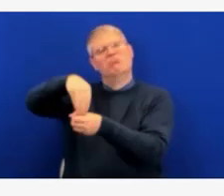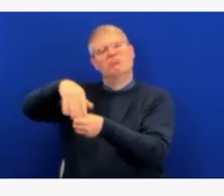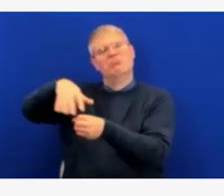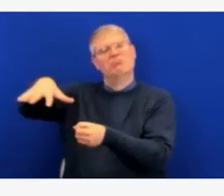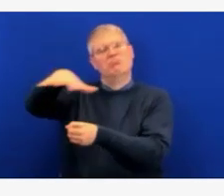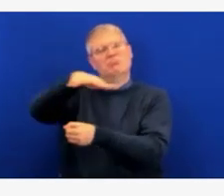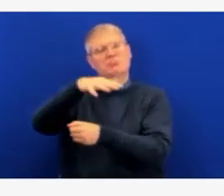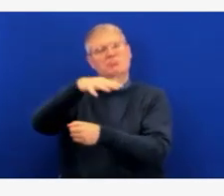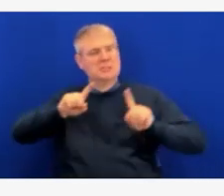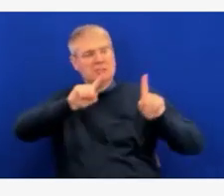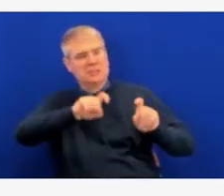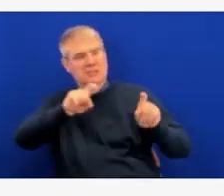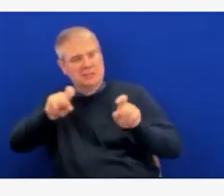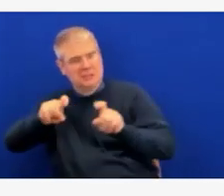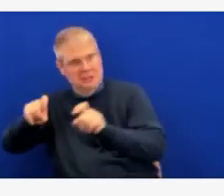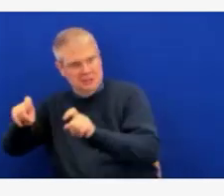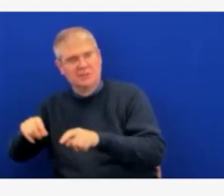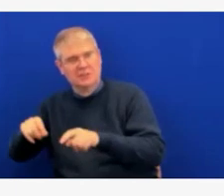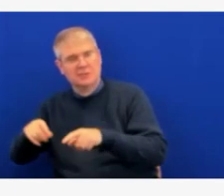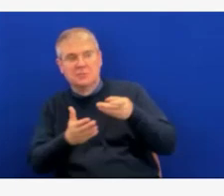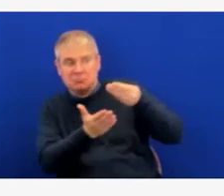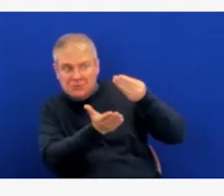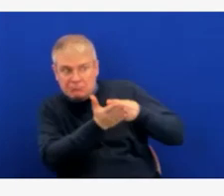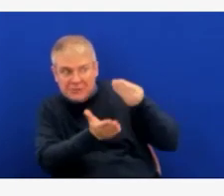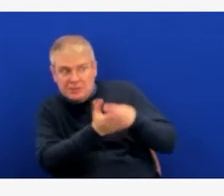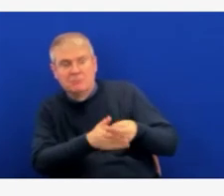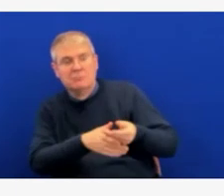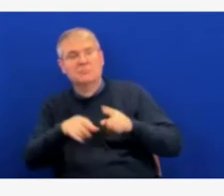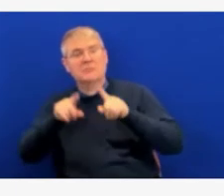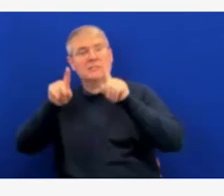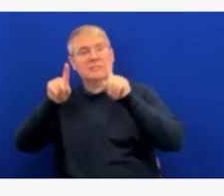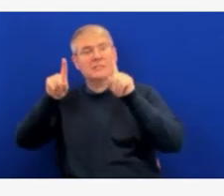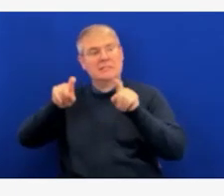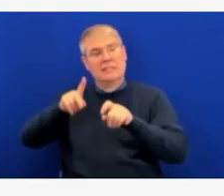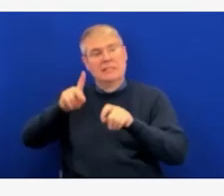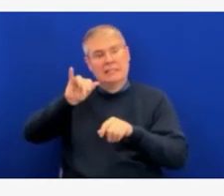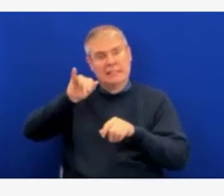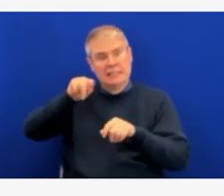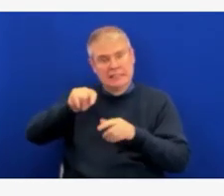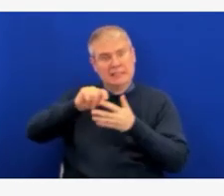know, like, about how many have their testing programs up and running now?